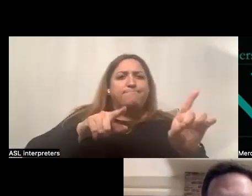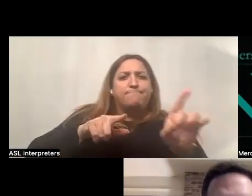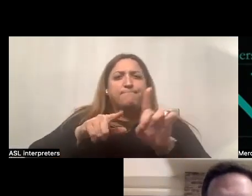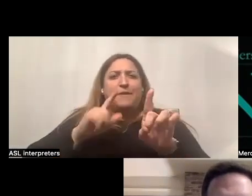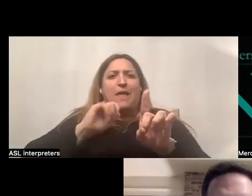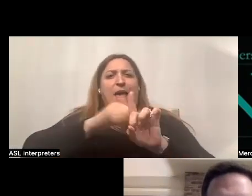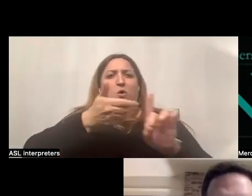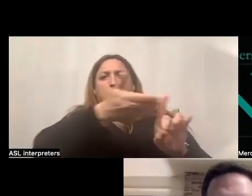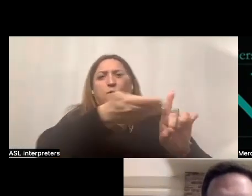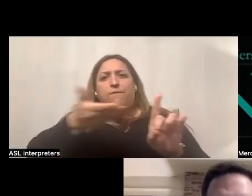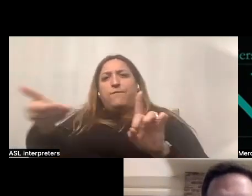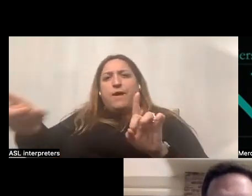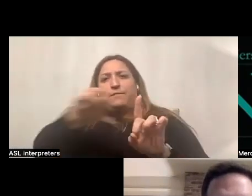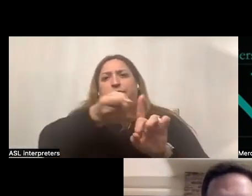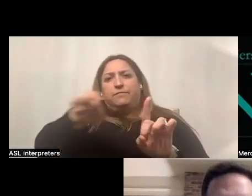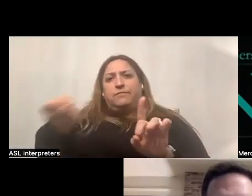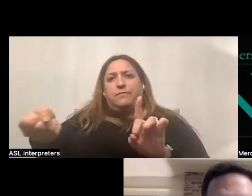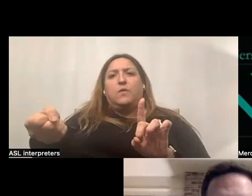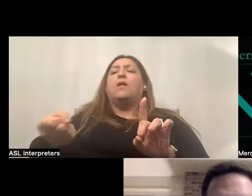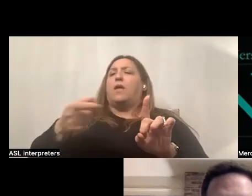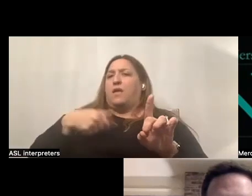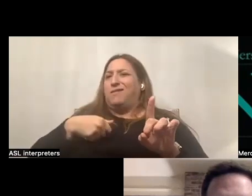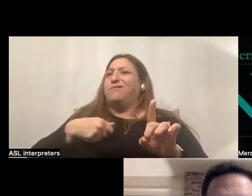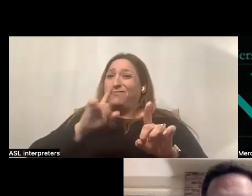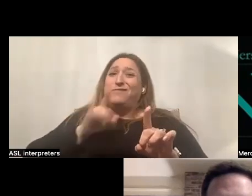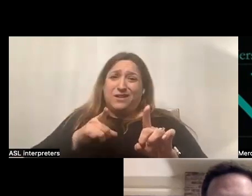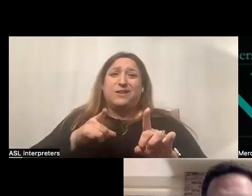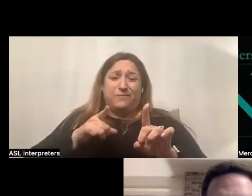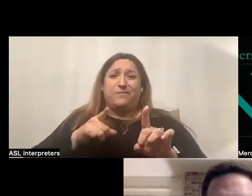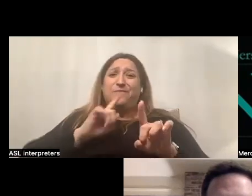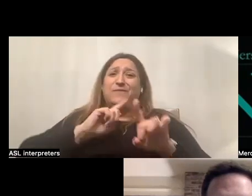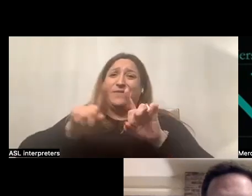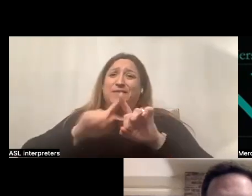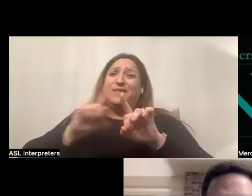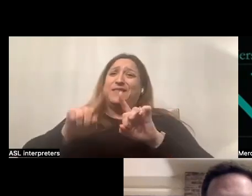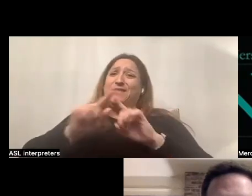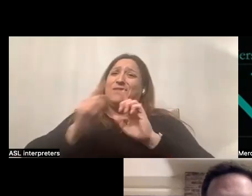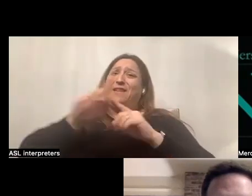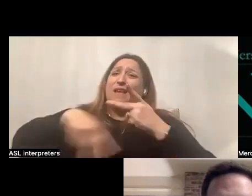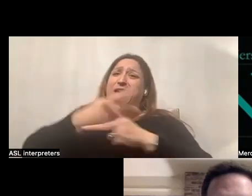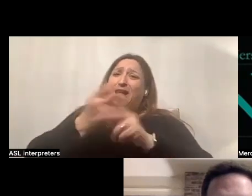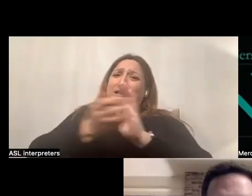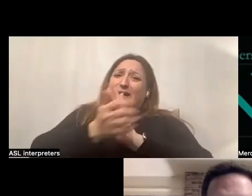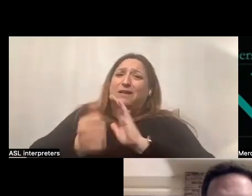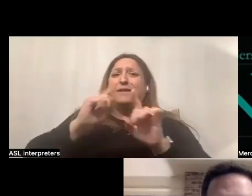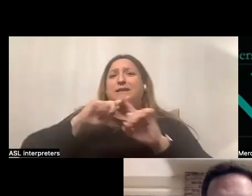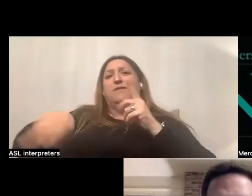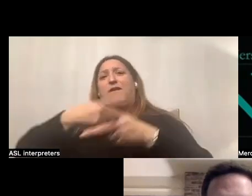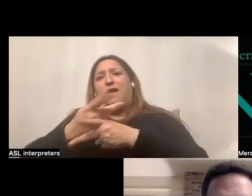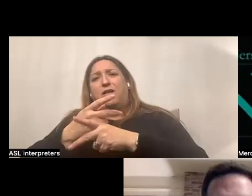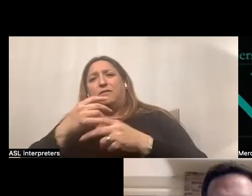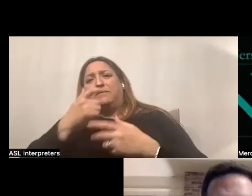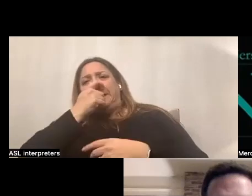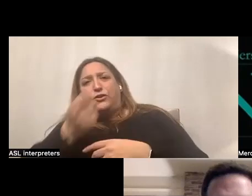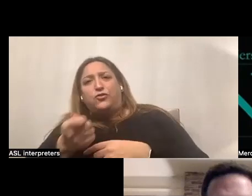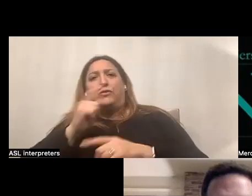them in, um, and the way to do that, which all takes, it takes, you know, different levels of skill and different level of interest. Um, but at the end of the day,